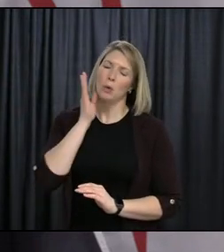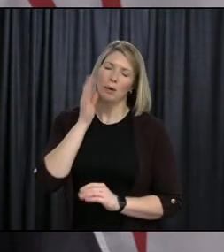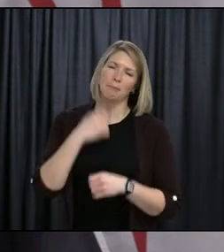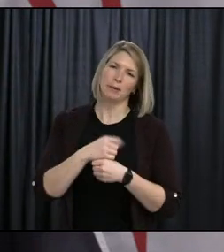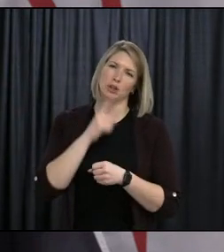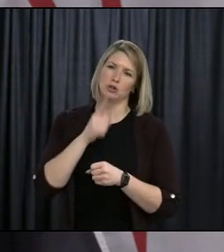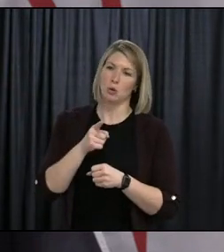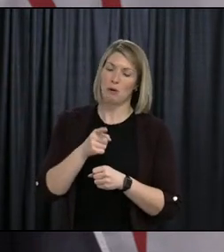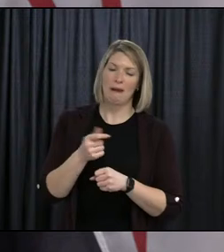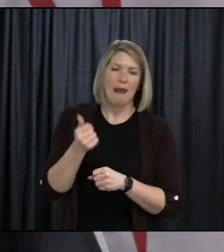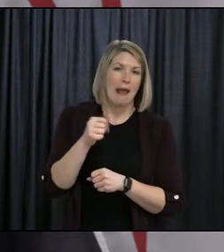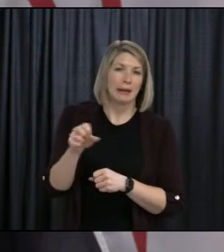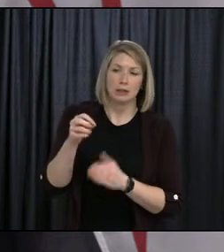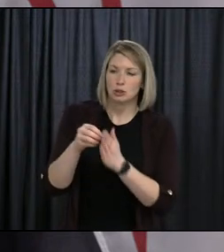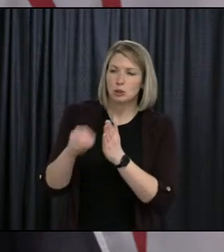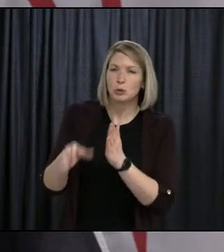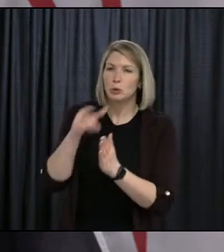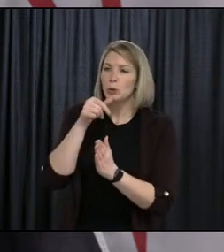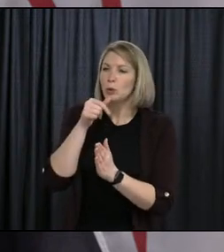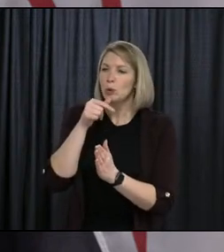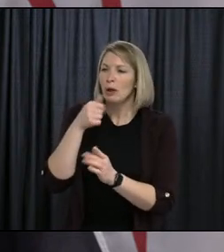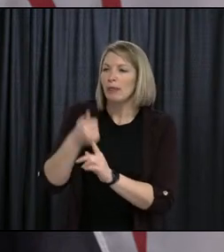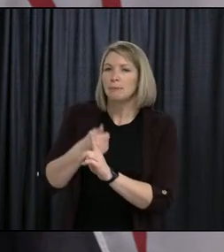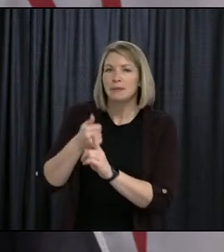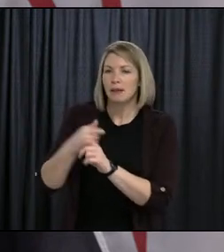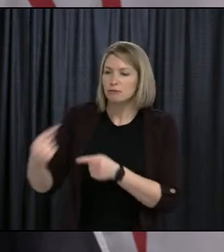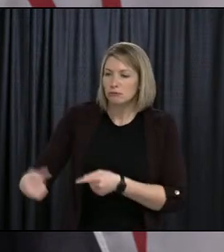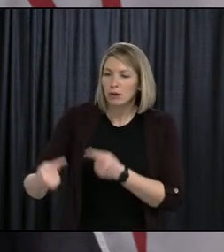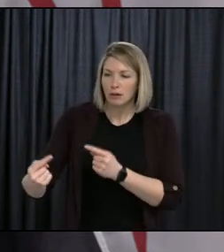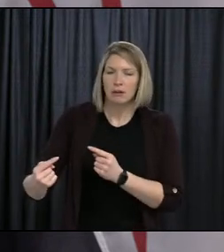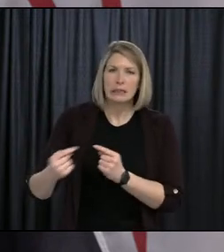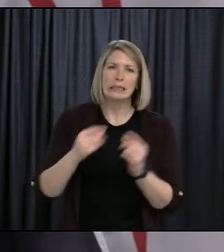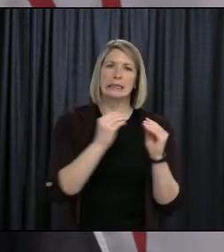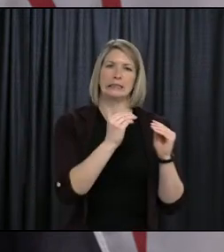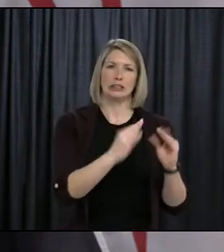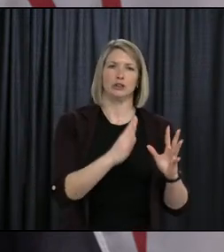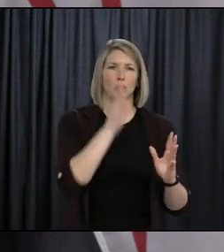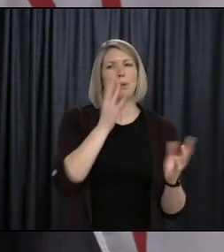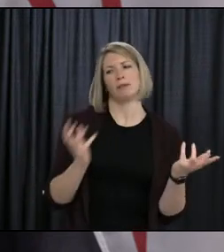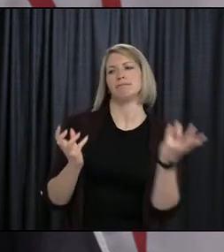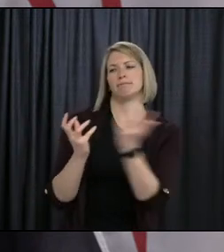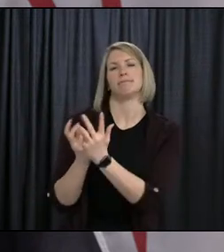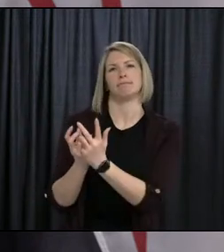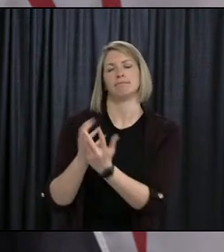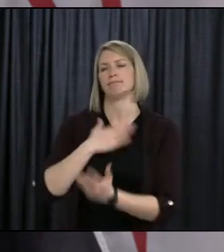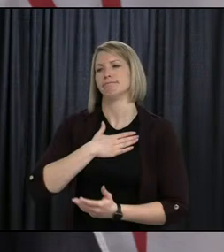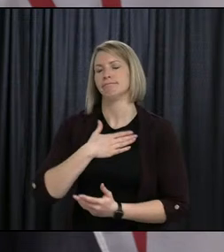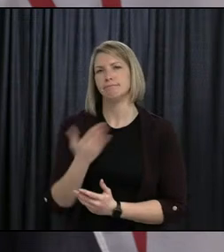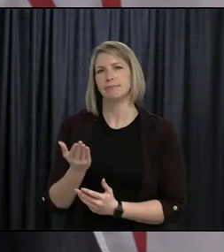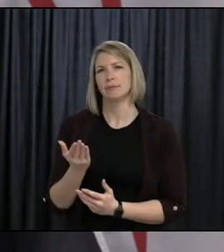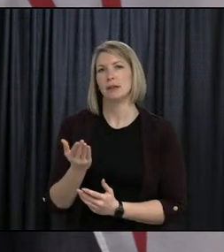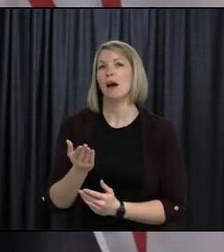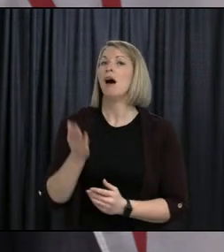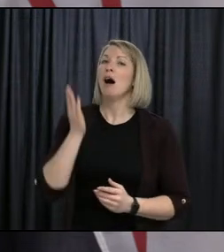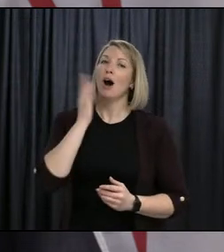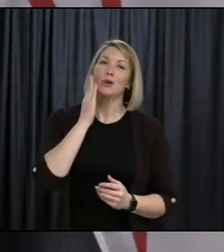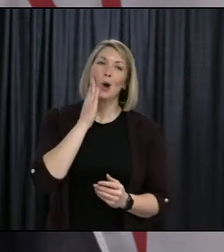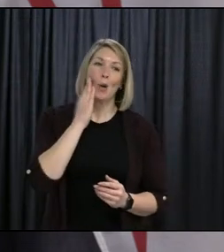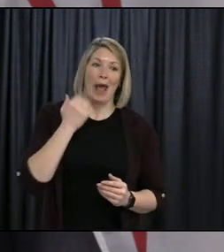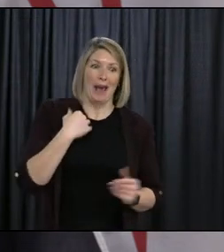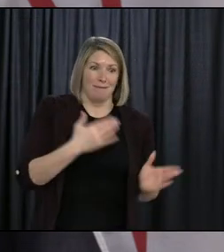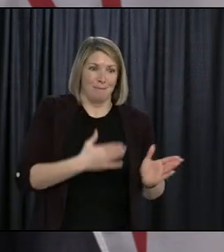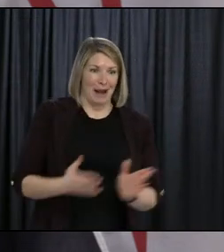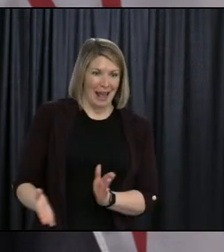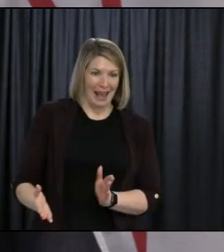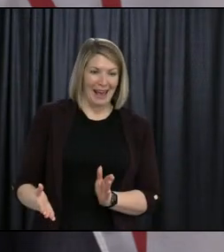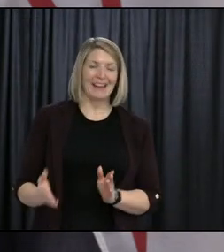individual issues. Obviously, it's not the same. Things have changed. We've prepared for it and planned for it, but there's always